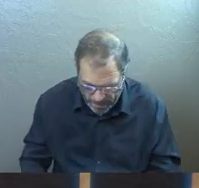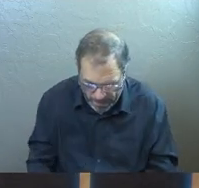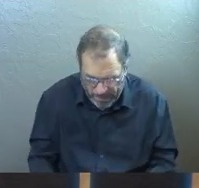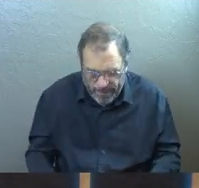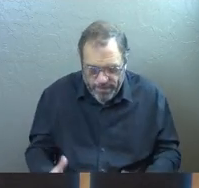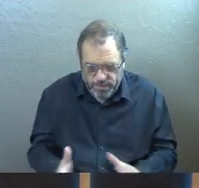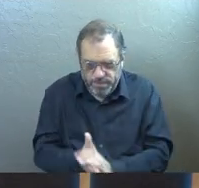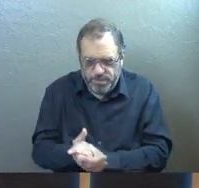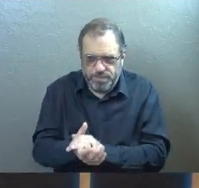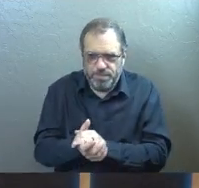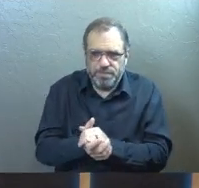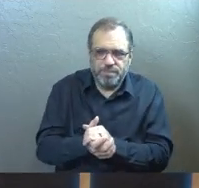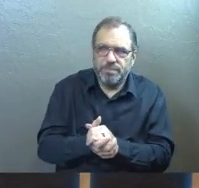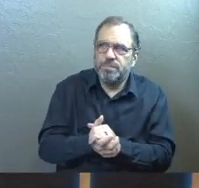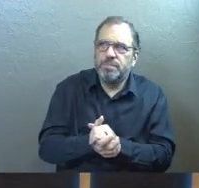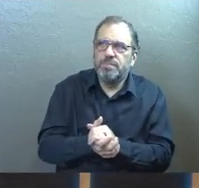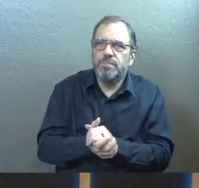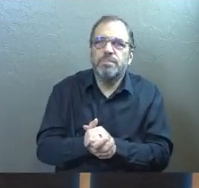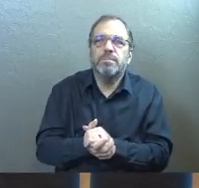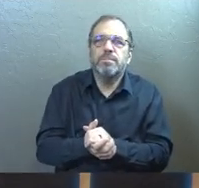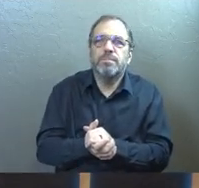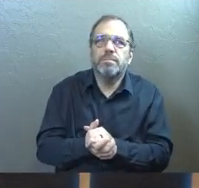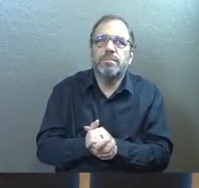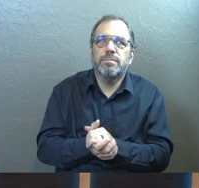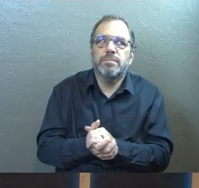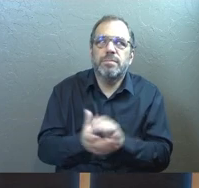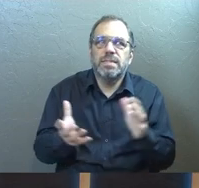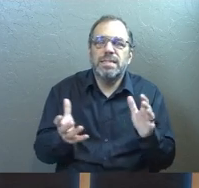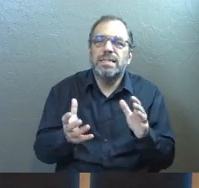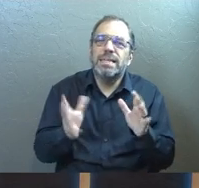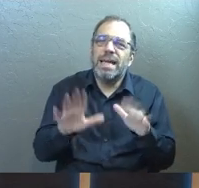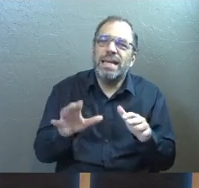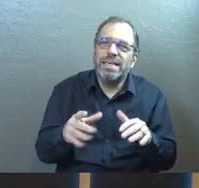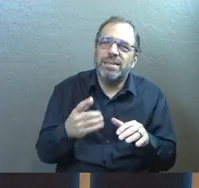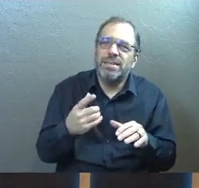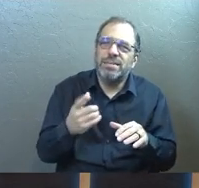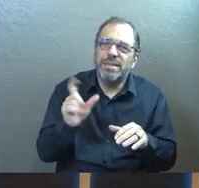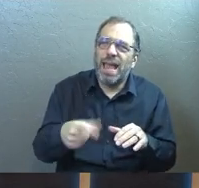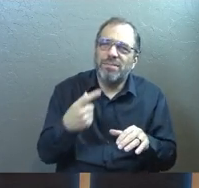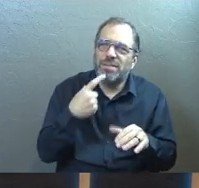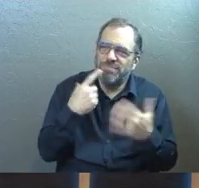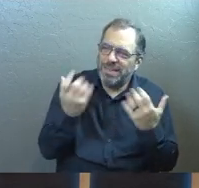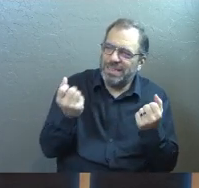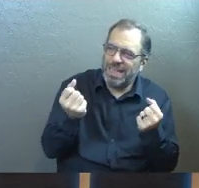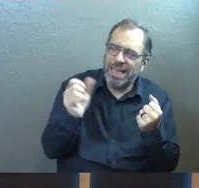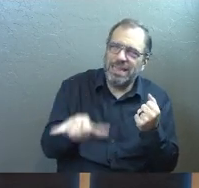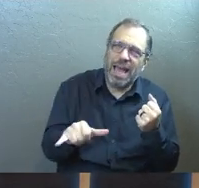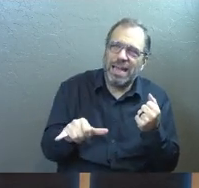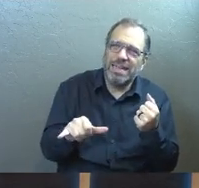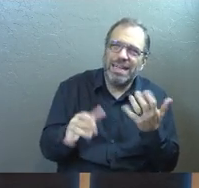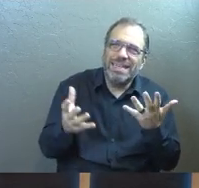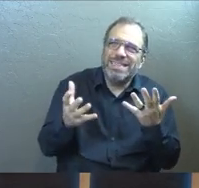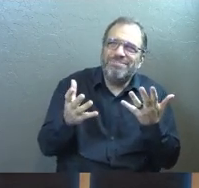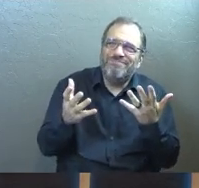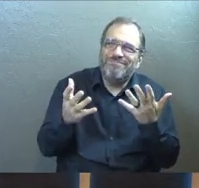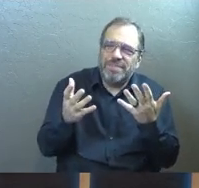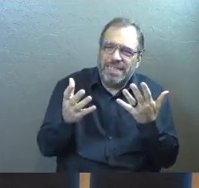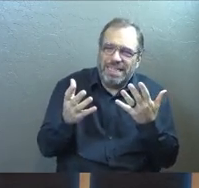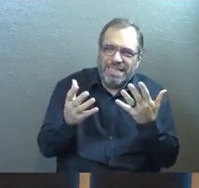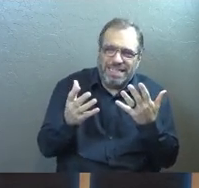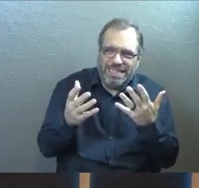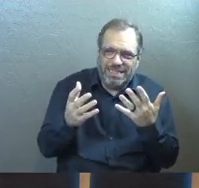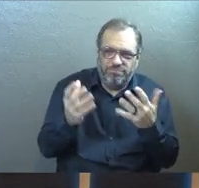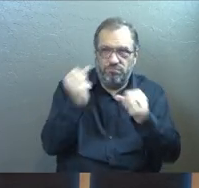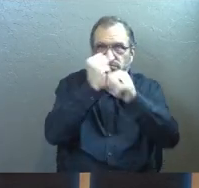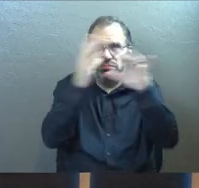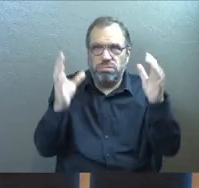And you got to say that because it's this essential part of the